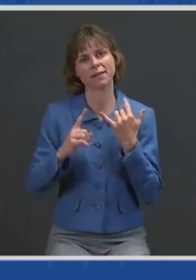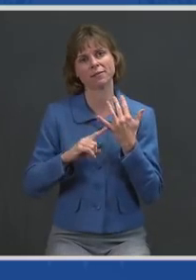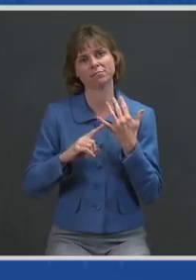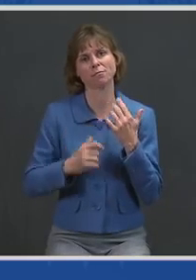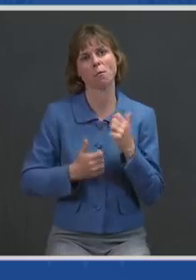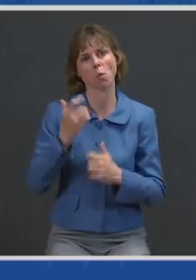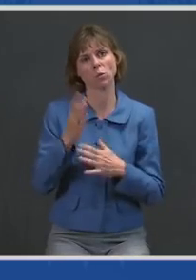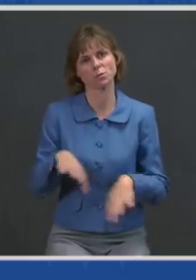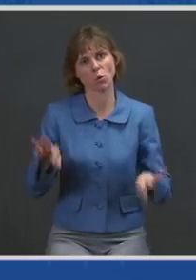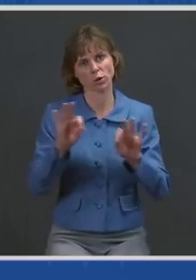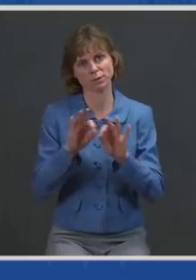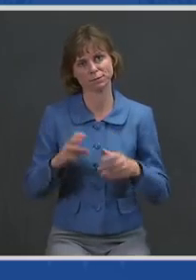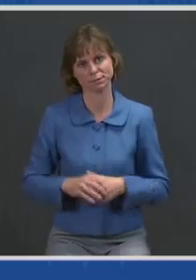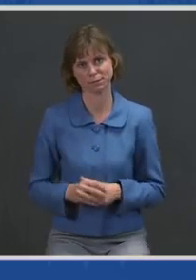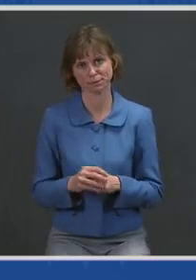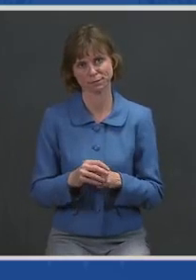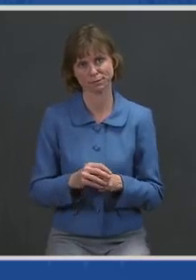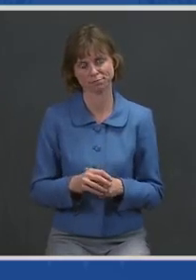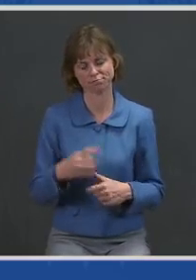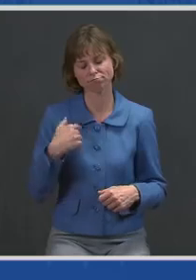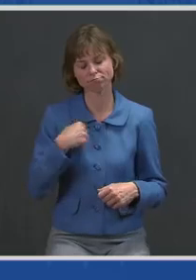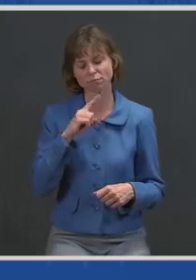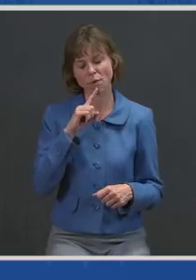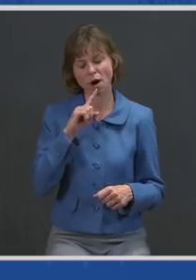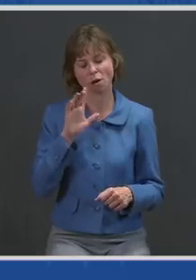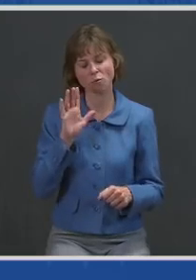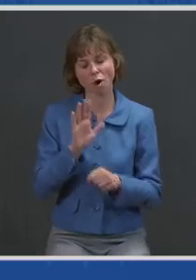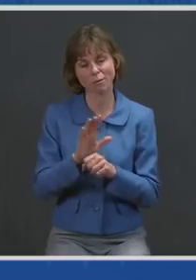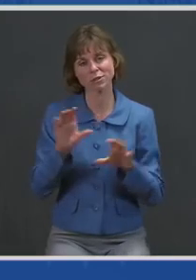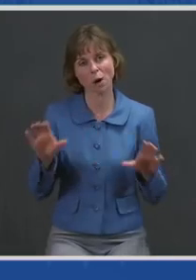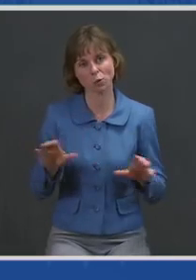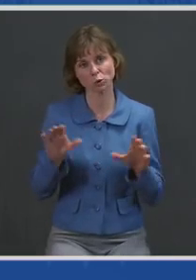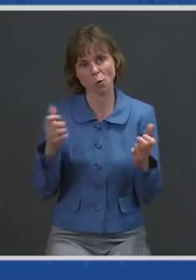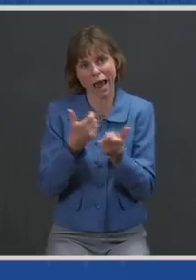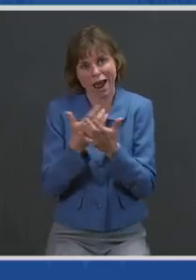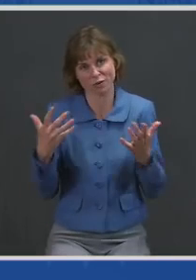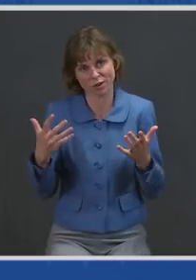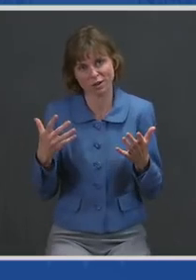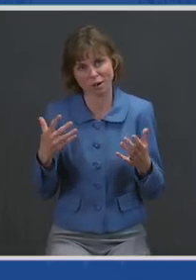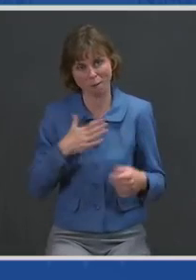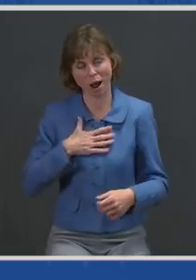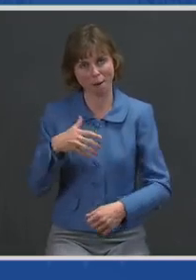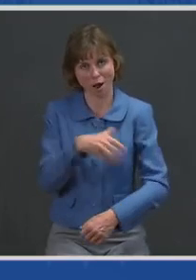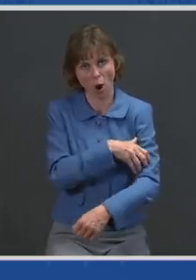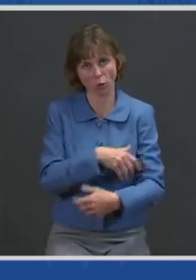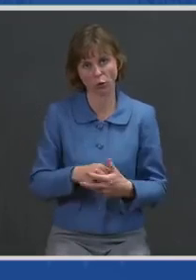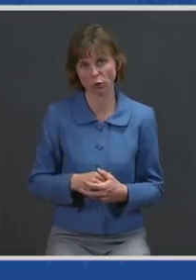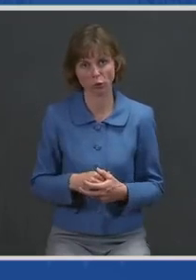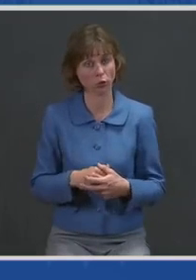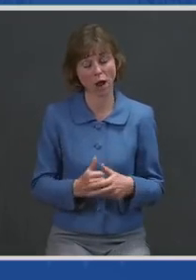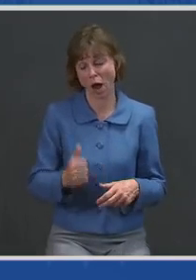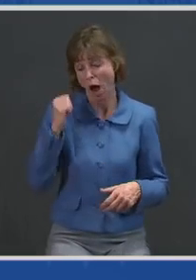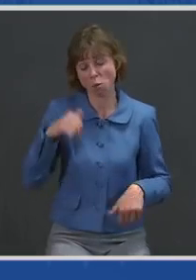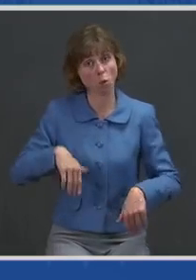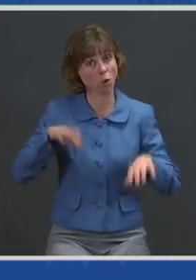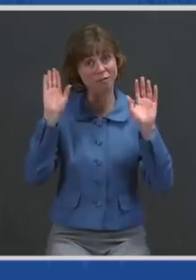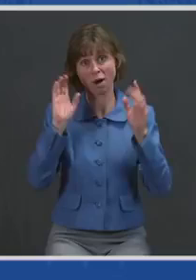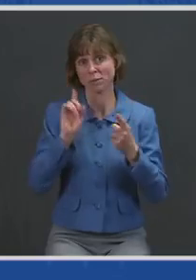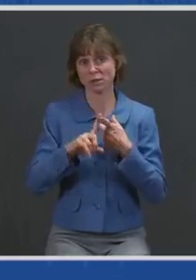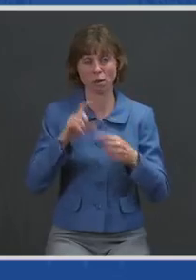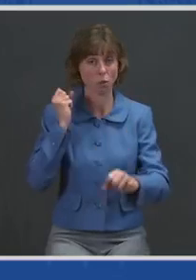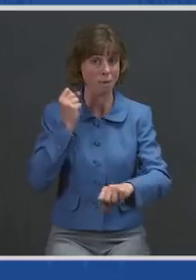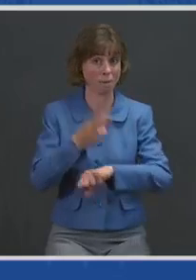I promise I will do everything in my power. I will not relent until we beat this virus.